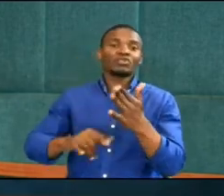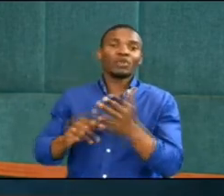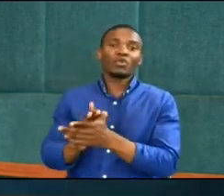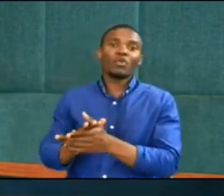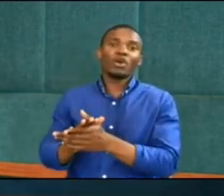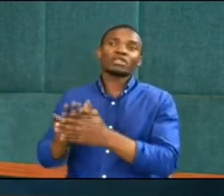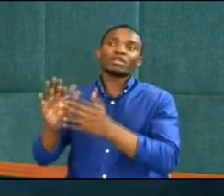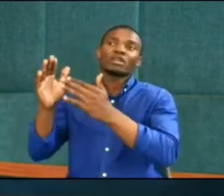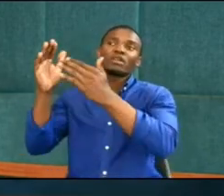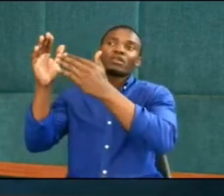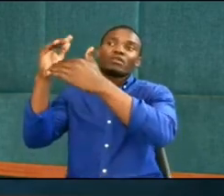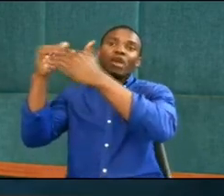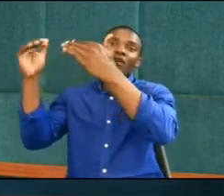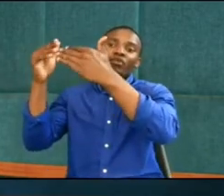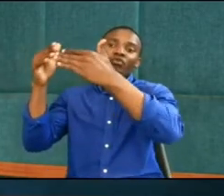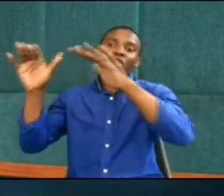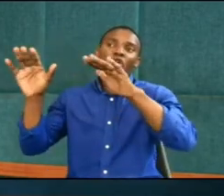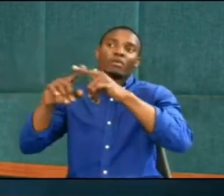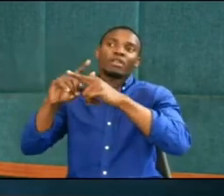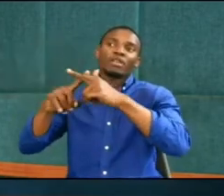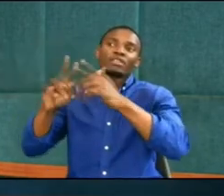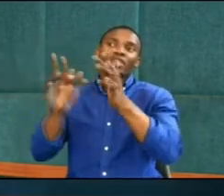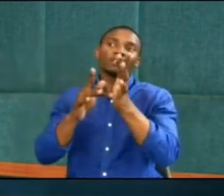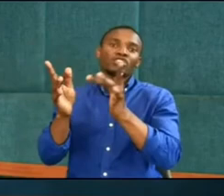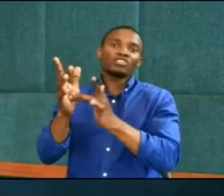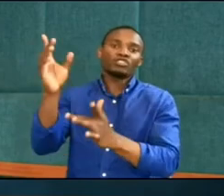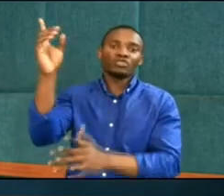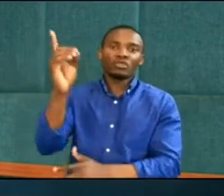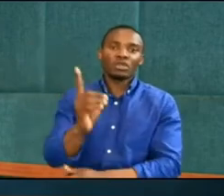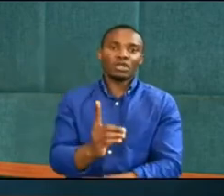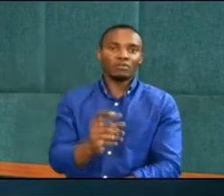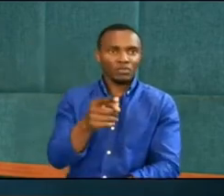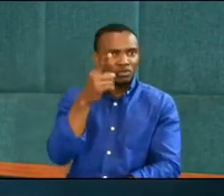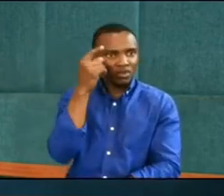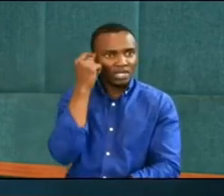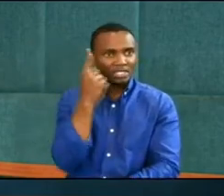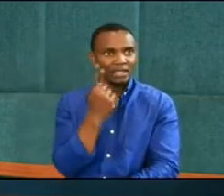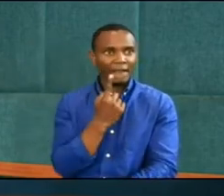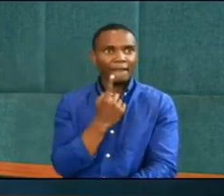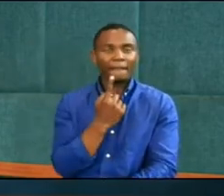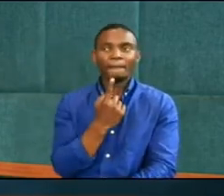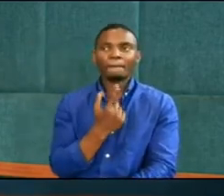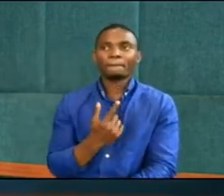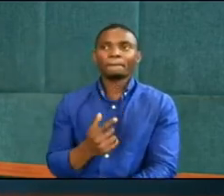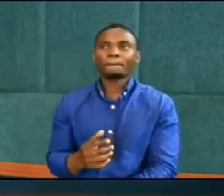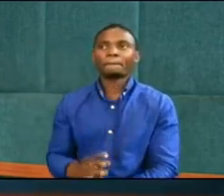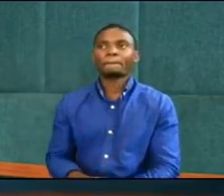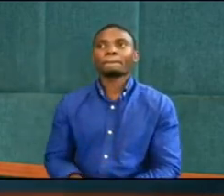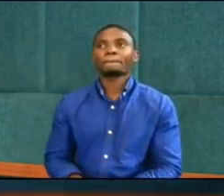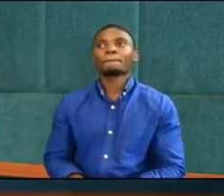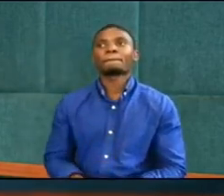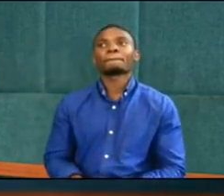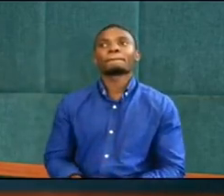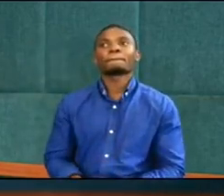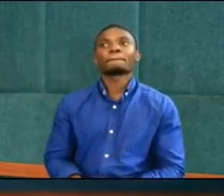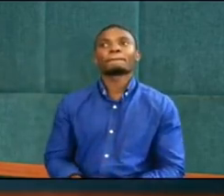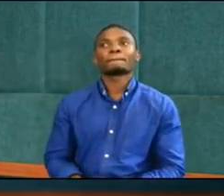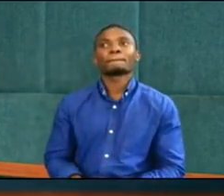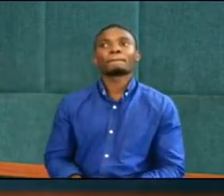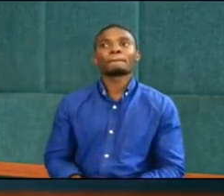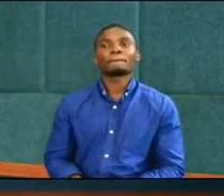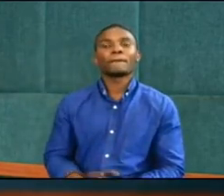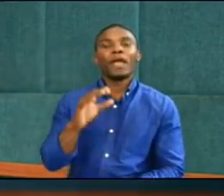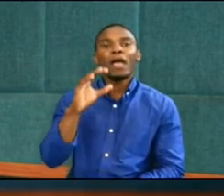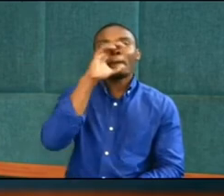will split open and the Son of God put in his appearance. Does that make sense to you? Yes, yes, yes. Hang on, people. Here's the message. I